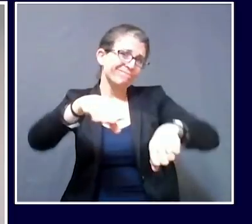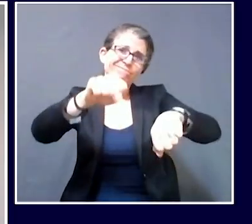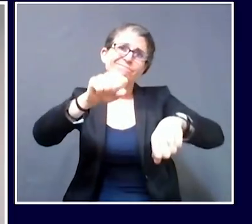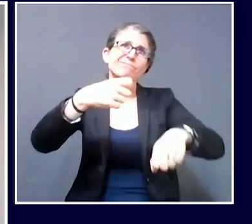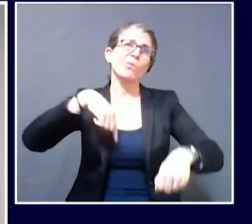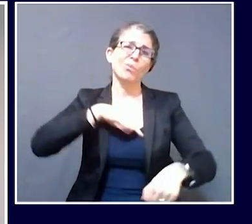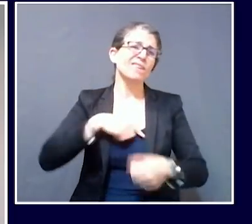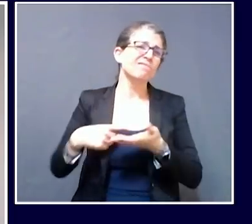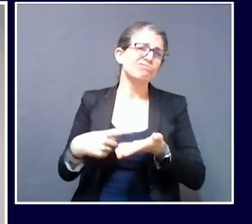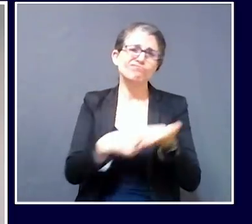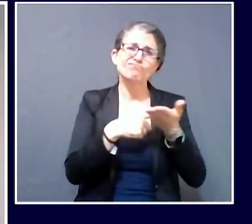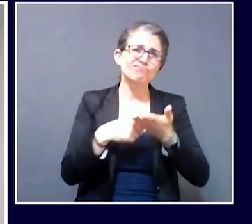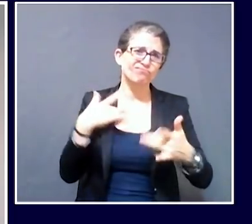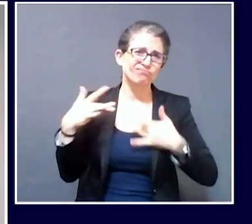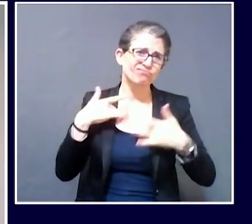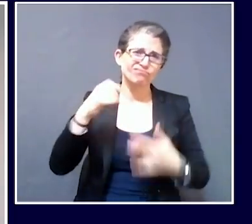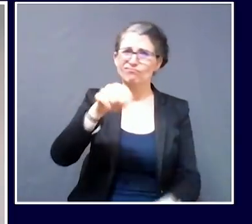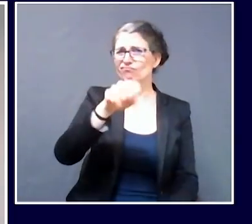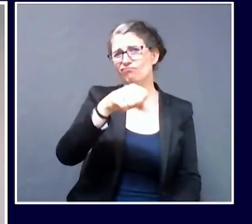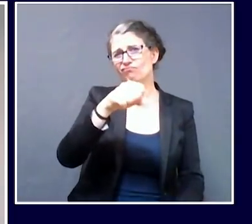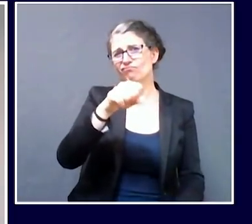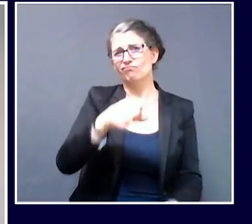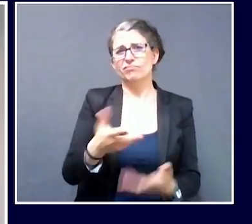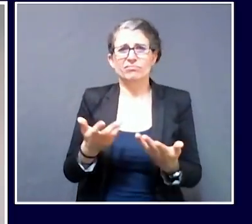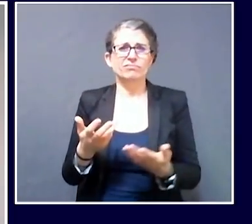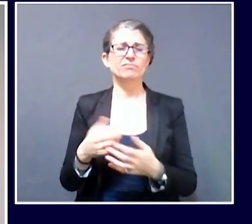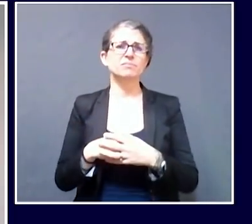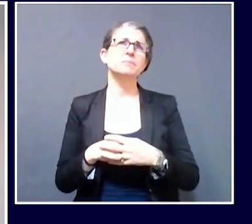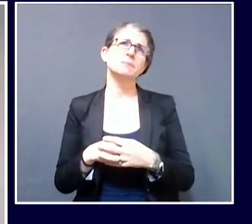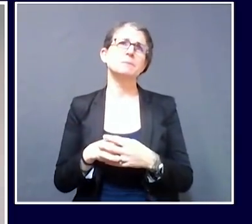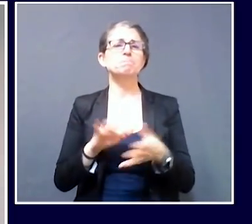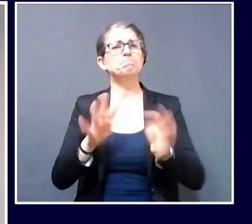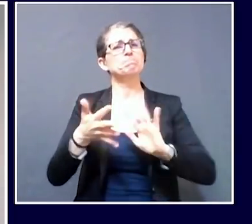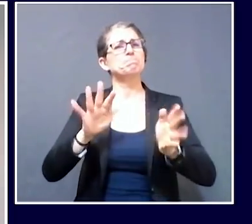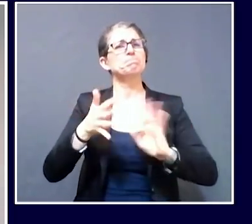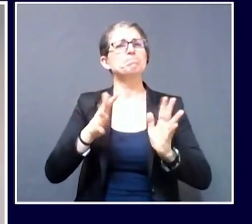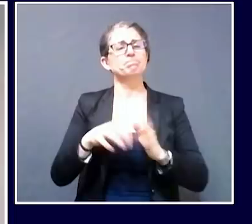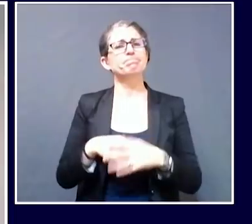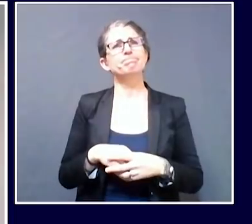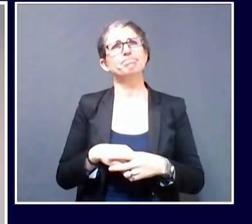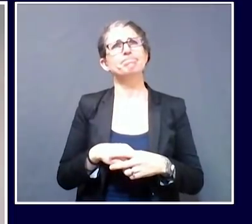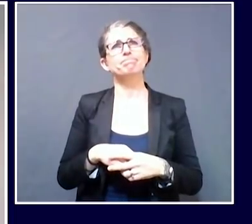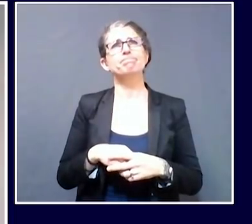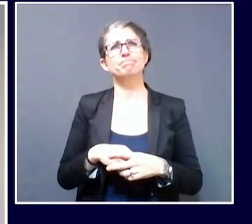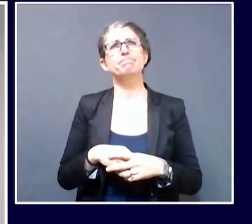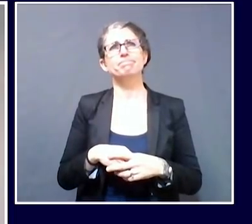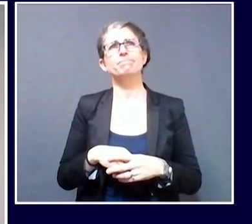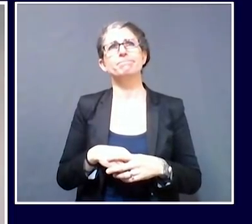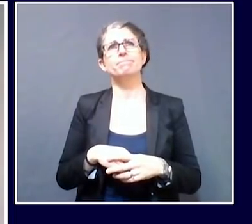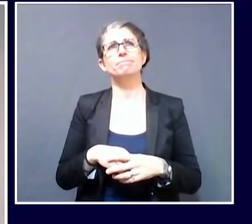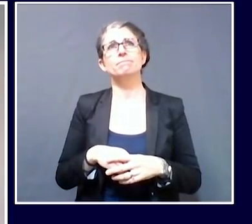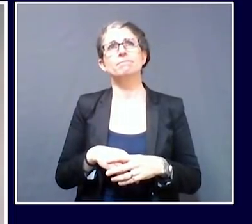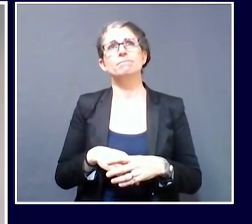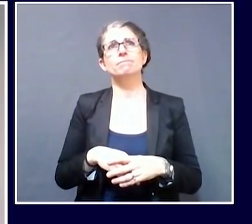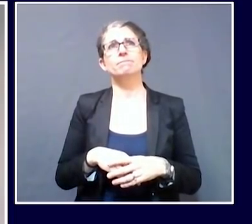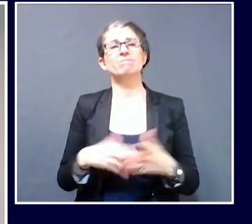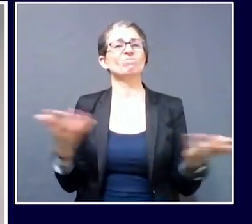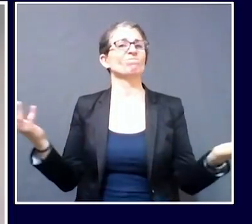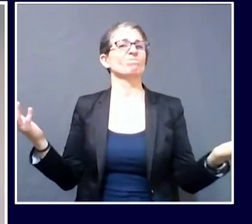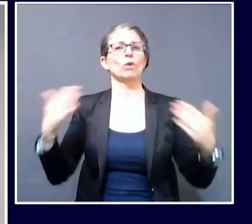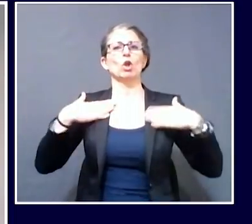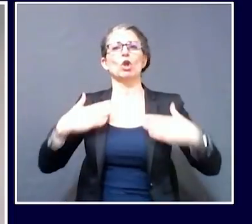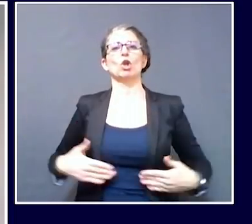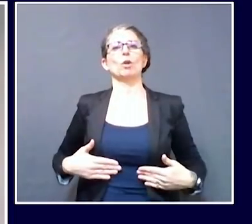There's certainly, we have to recognize the limits of human psychology. And there are